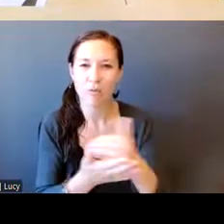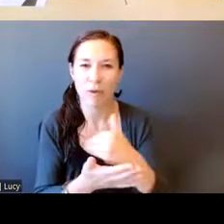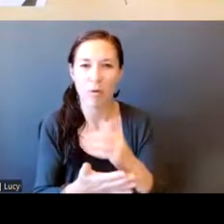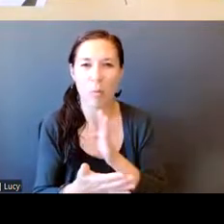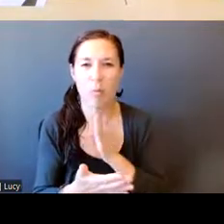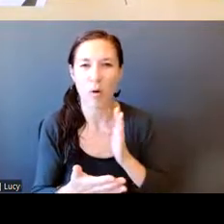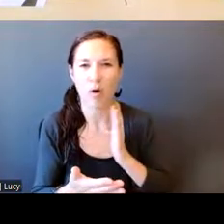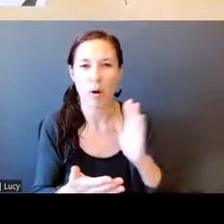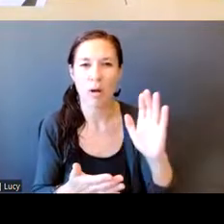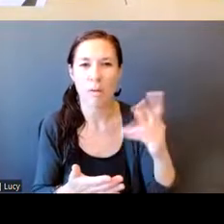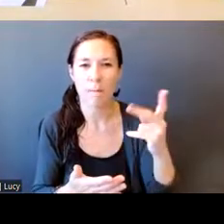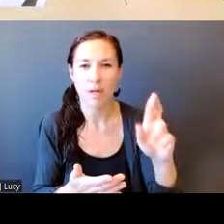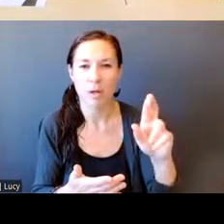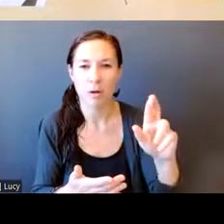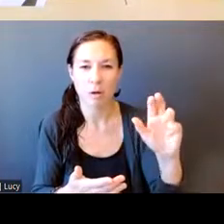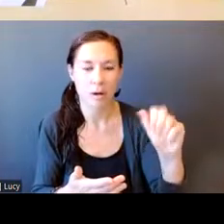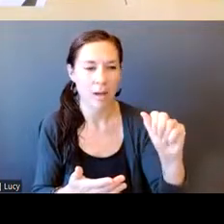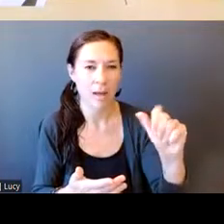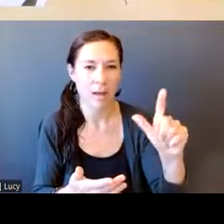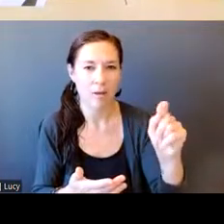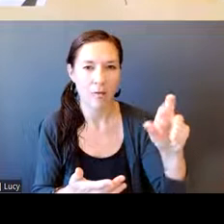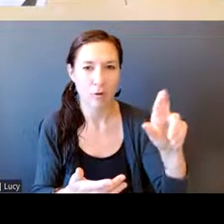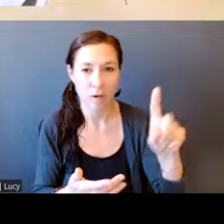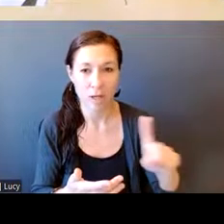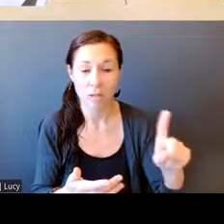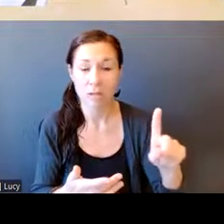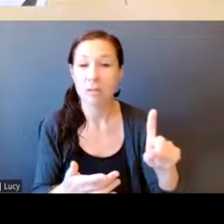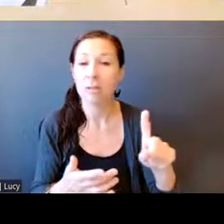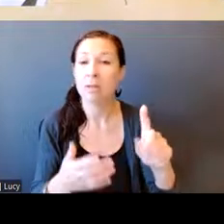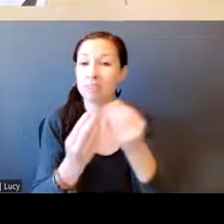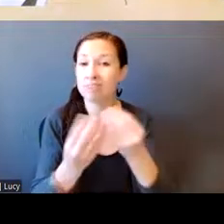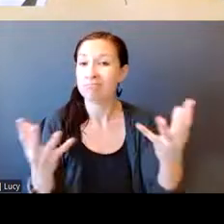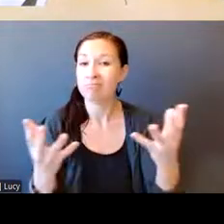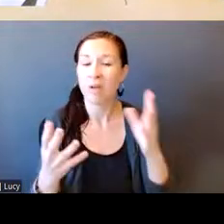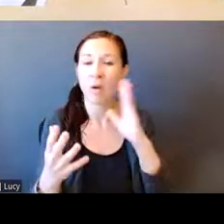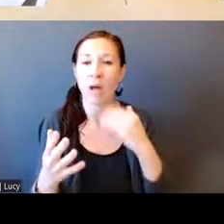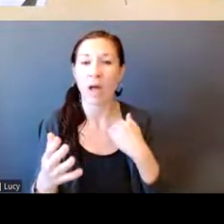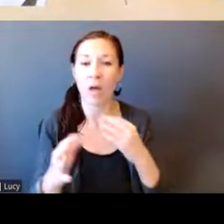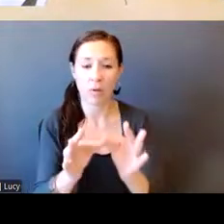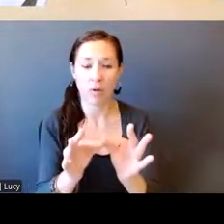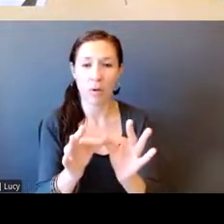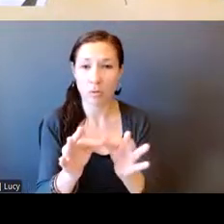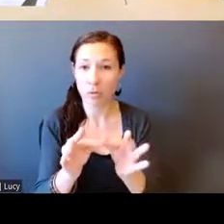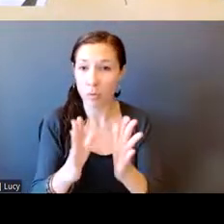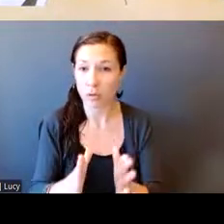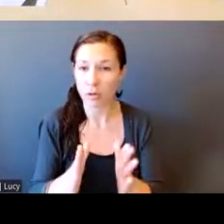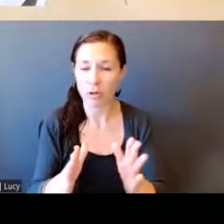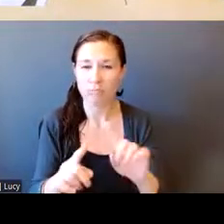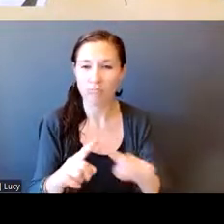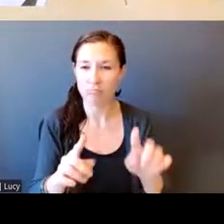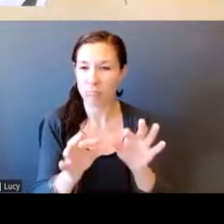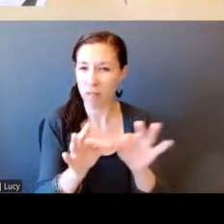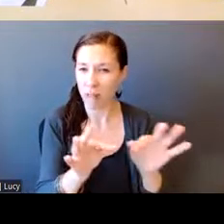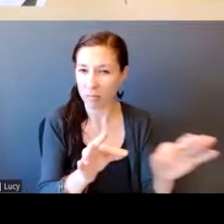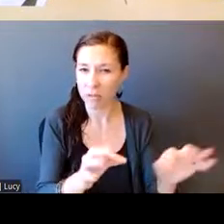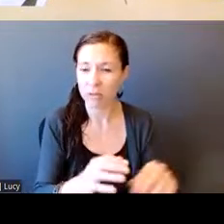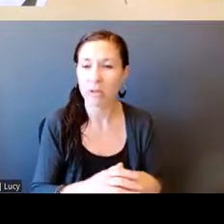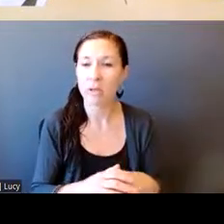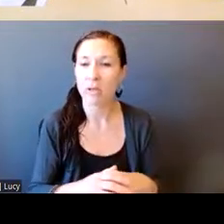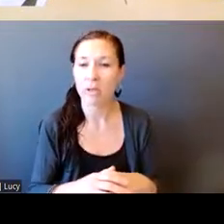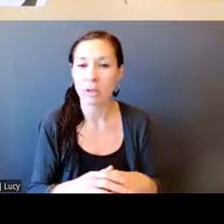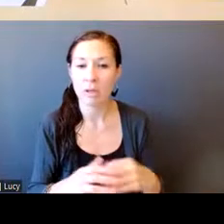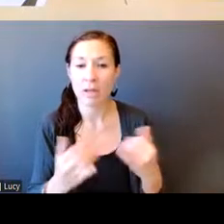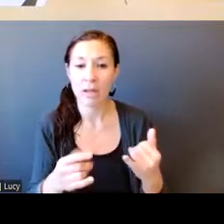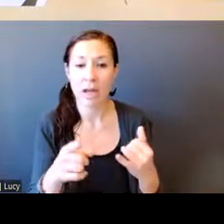let you know that we are also providing language access for those who need it. So, we have turned on the Zoom